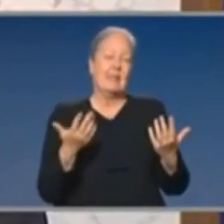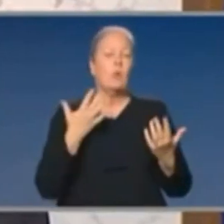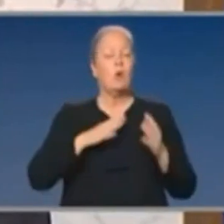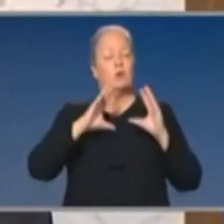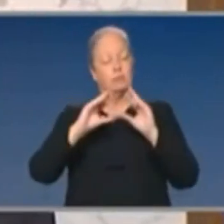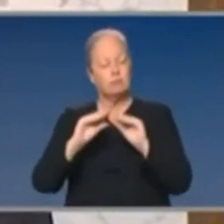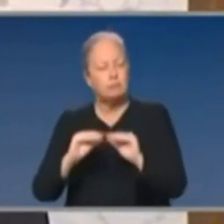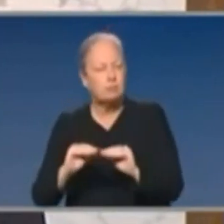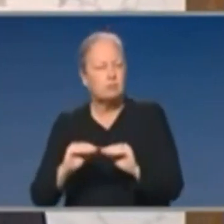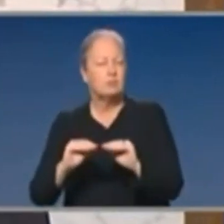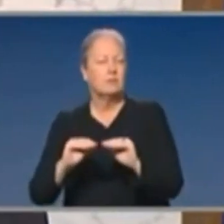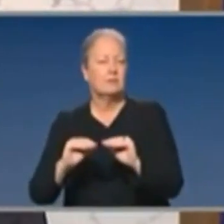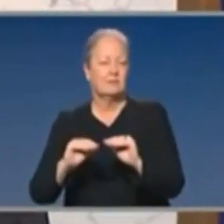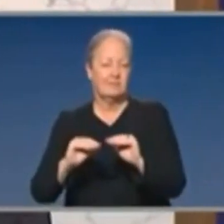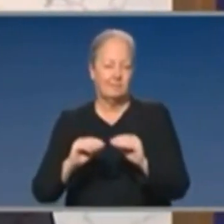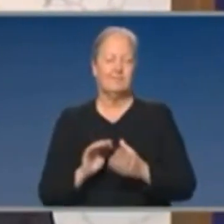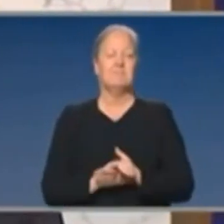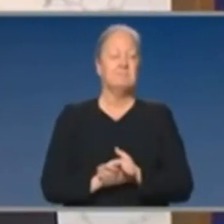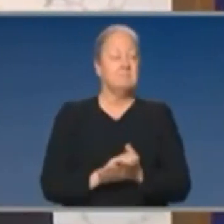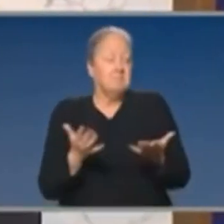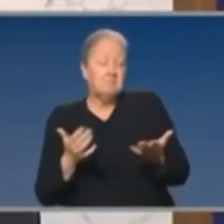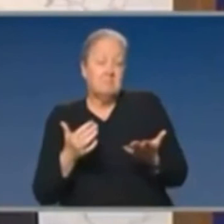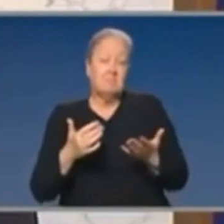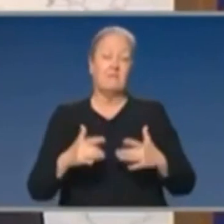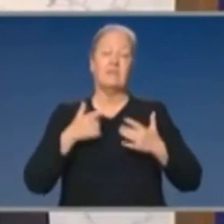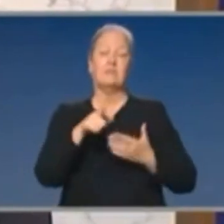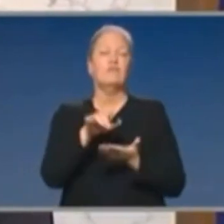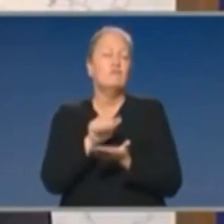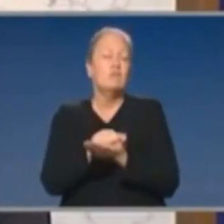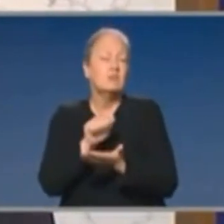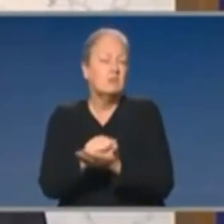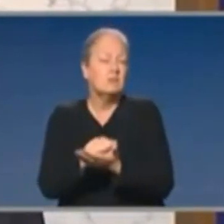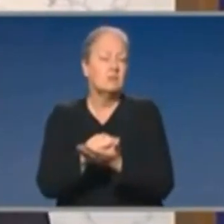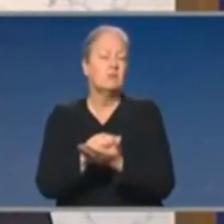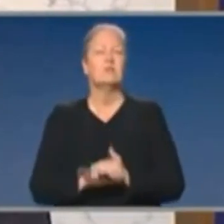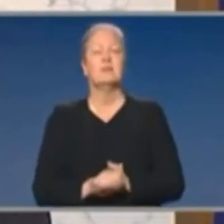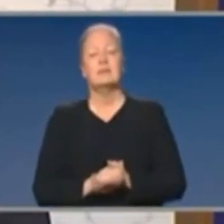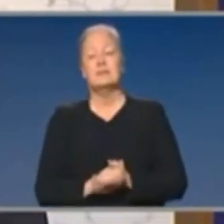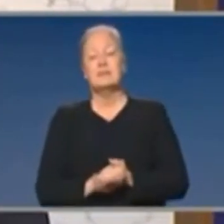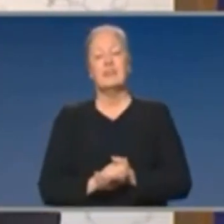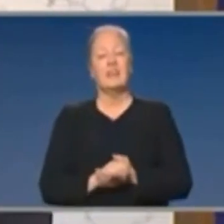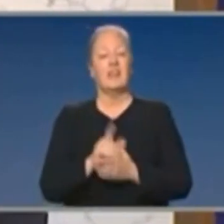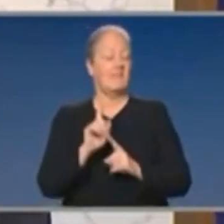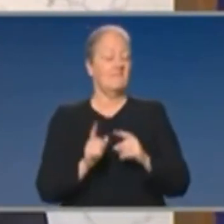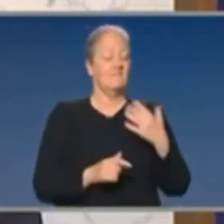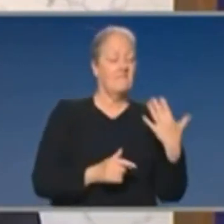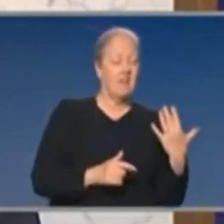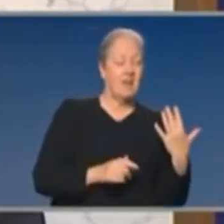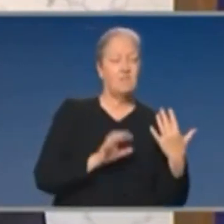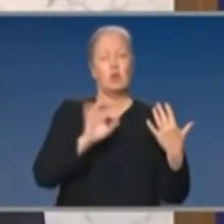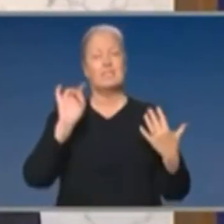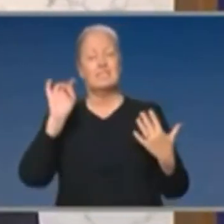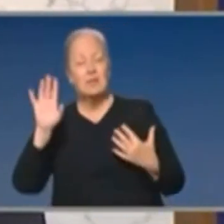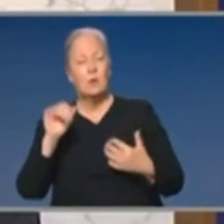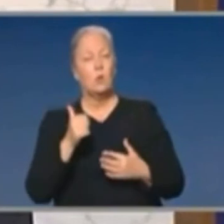This does seem a very conservative approach. Some of the triggers seem, you know, five cases rather than 10, no